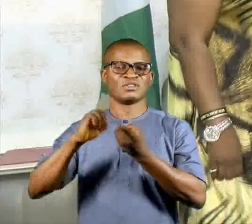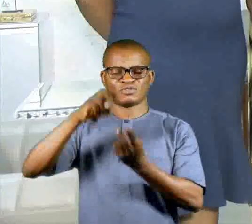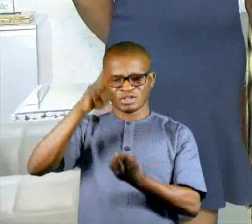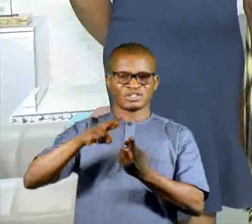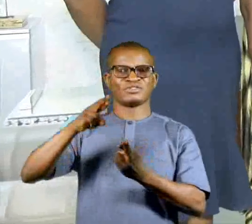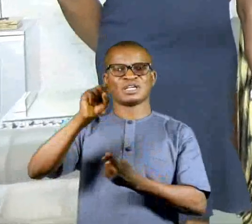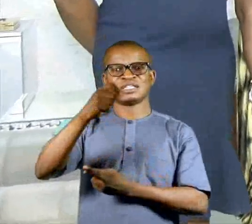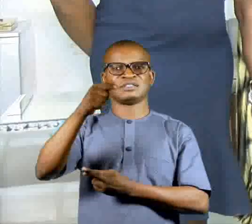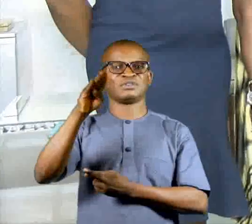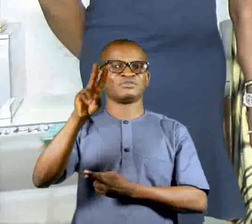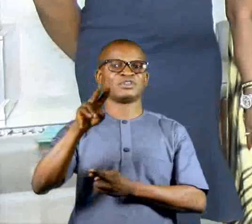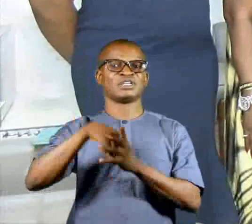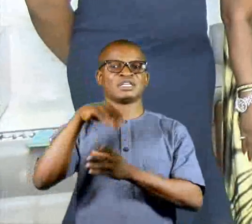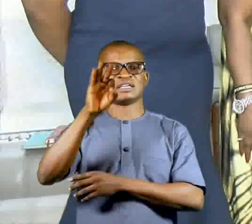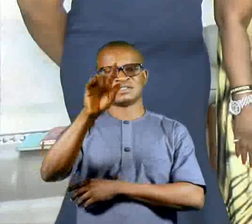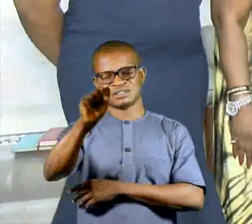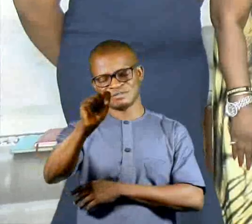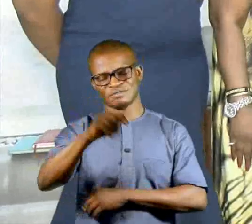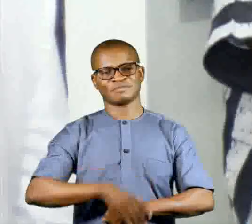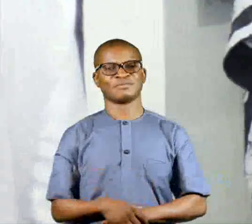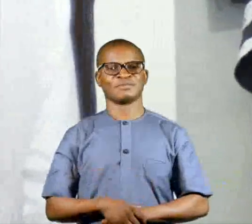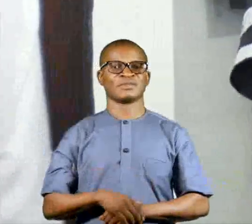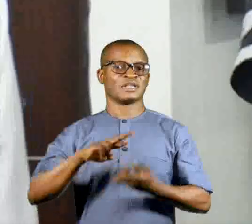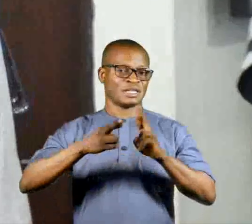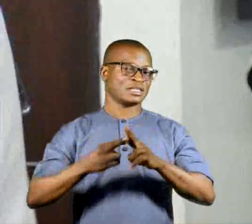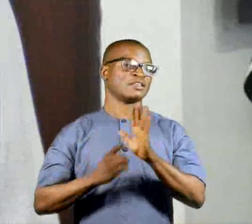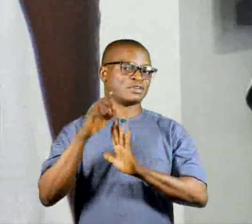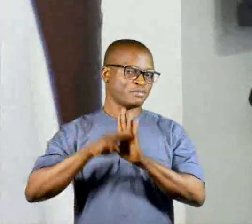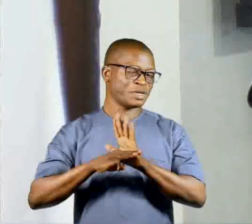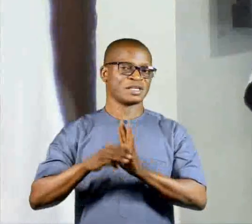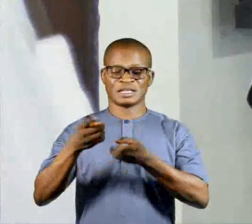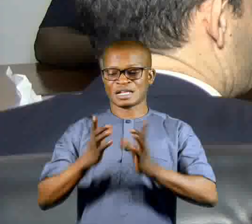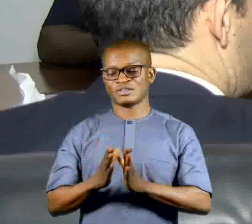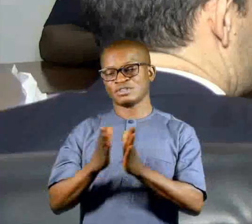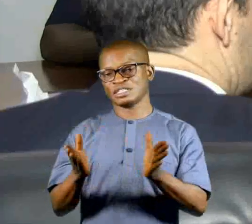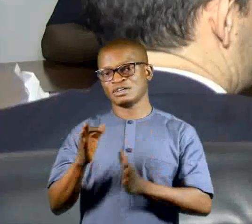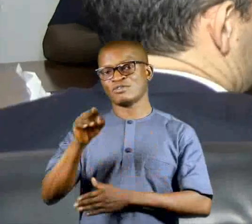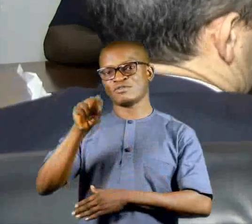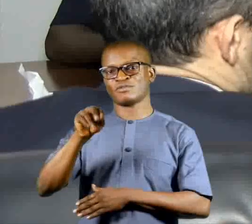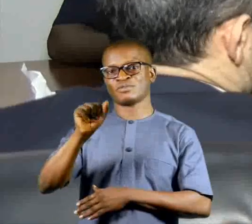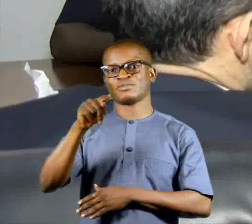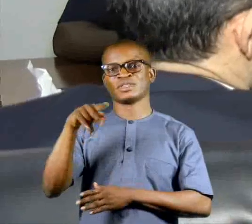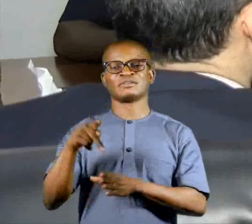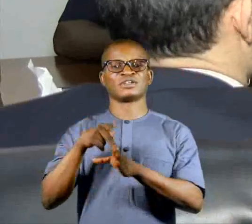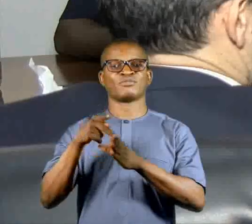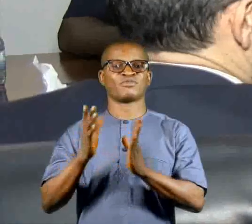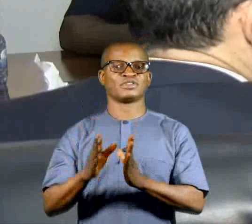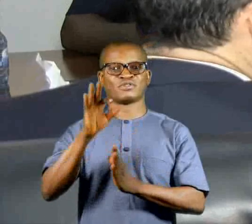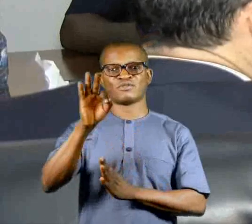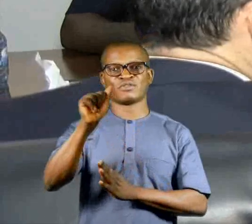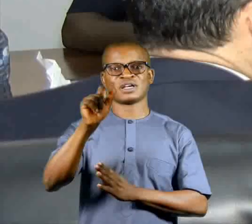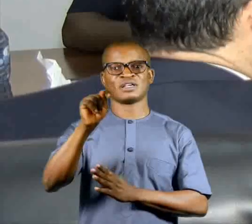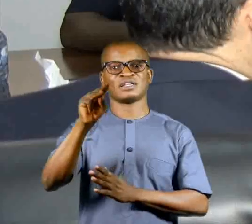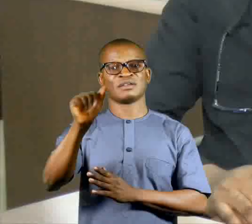of sexual and gender-based violence in the FCT. In a related development, the Director General of Naptip, Professor